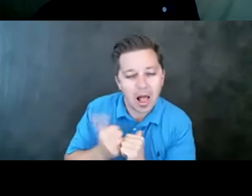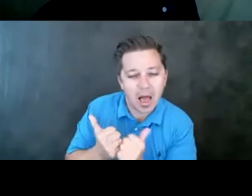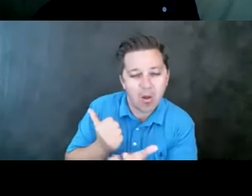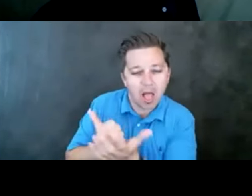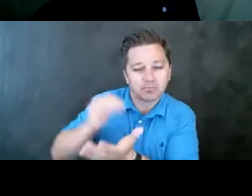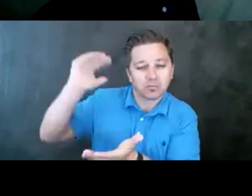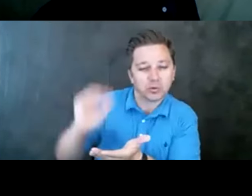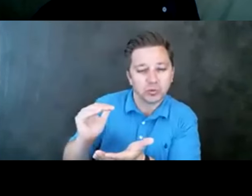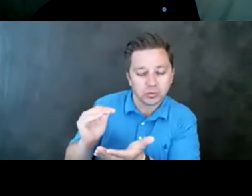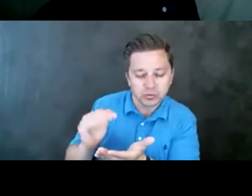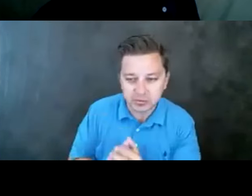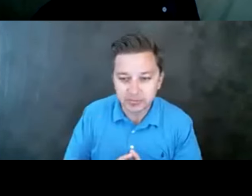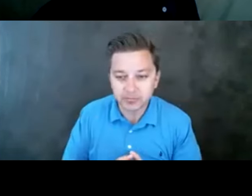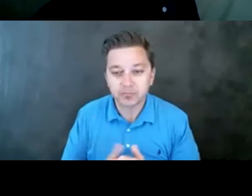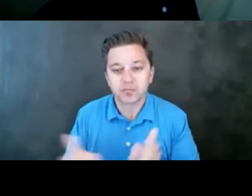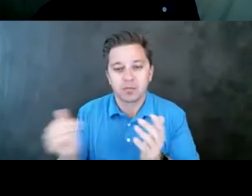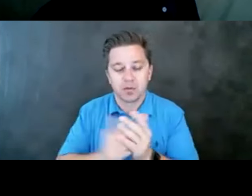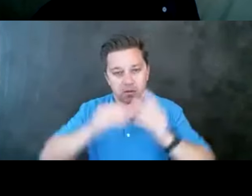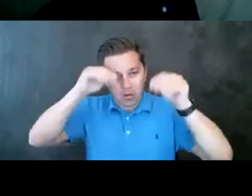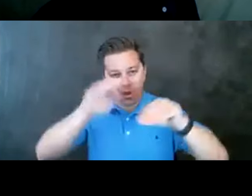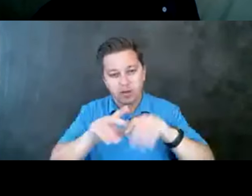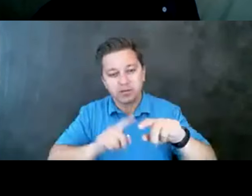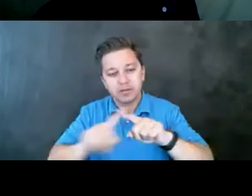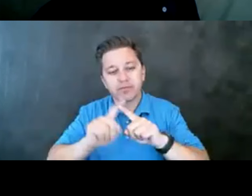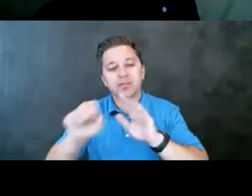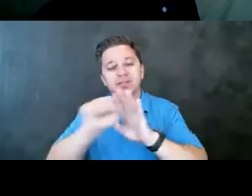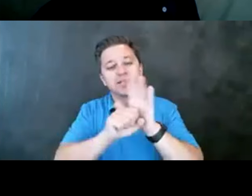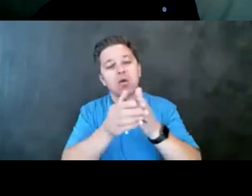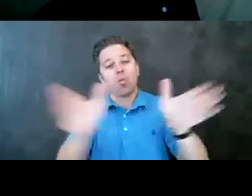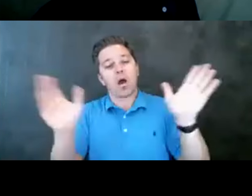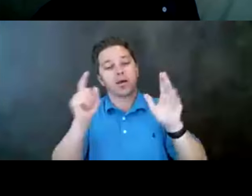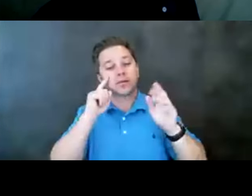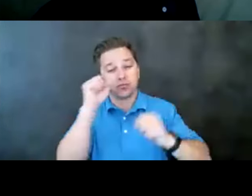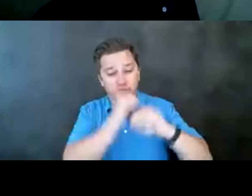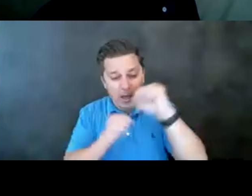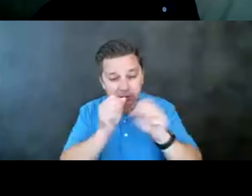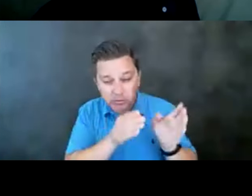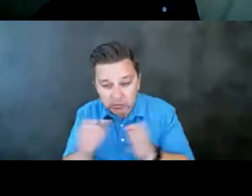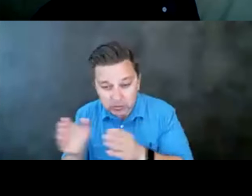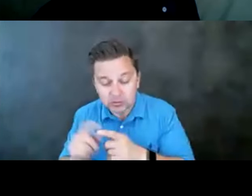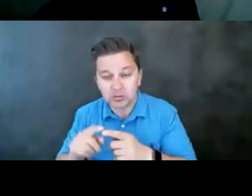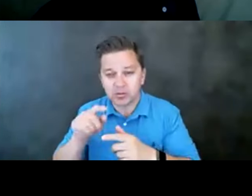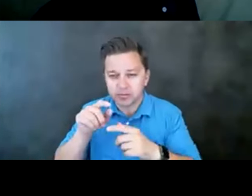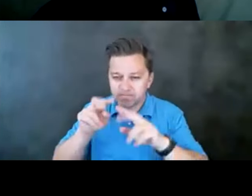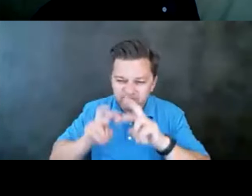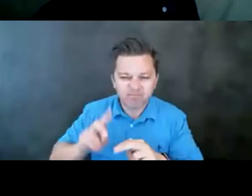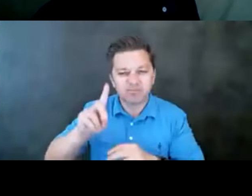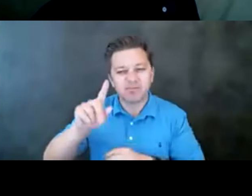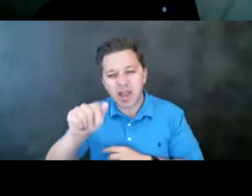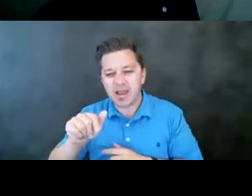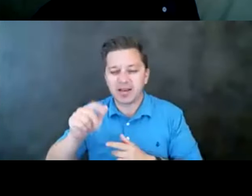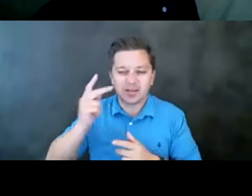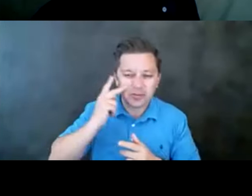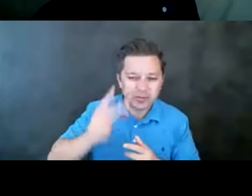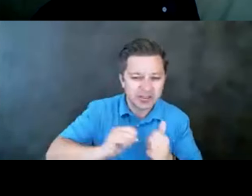refocusing on some of those statewide strategies, identifying, reviewing data to identify those means and methods, exploring how they vary